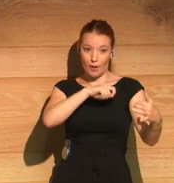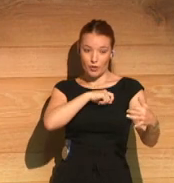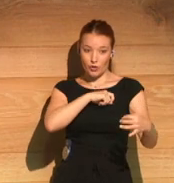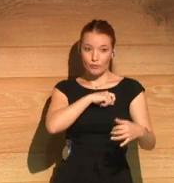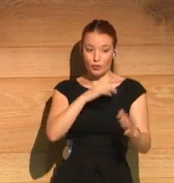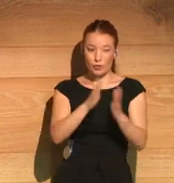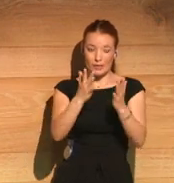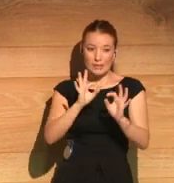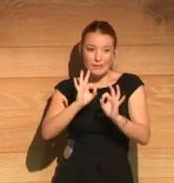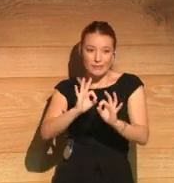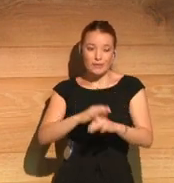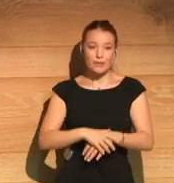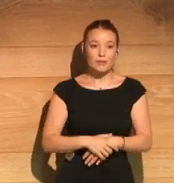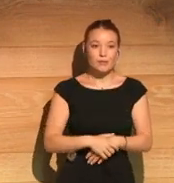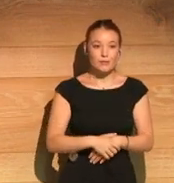readers.